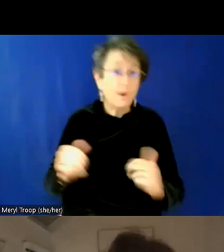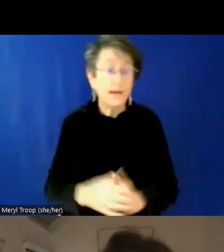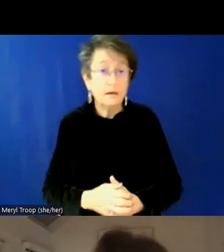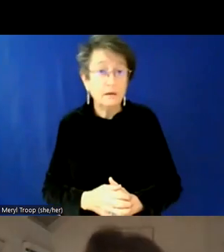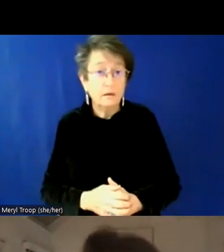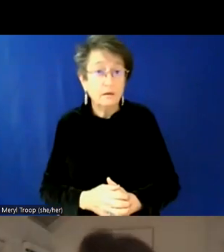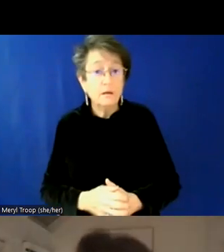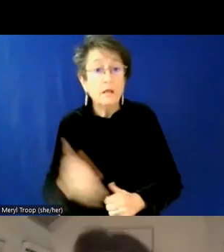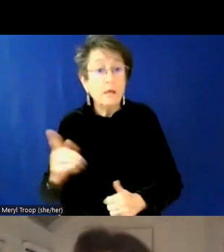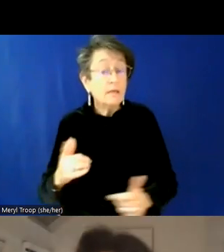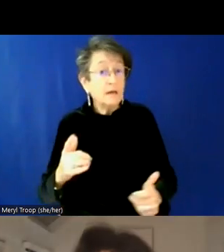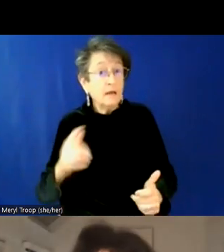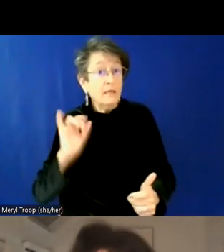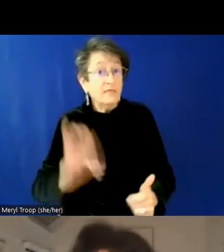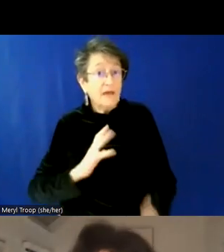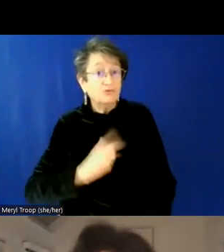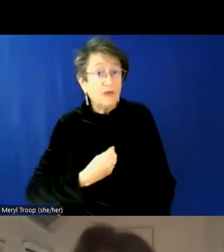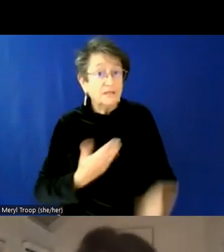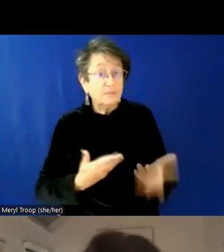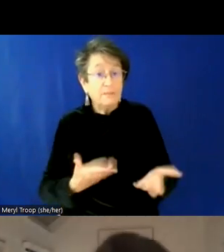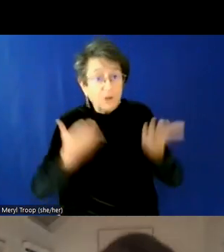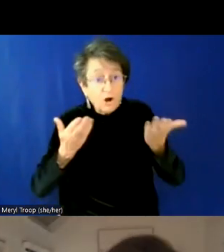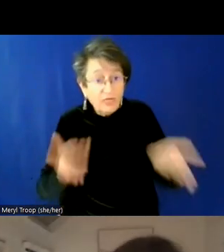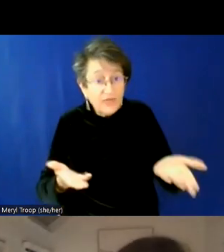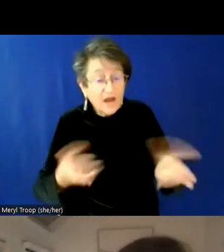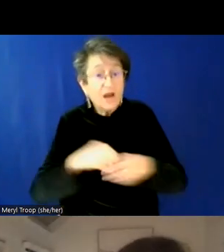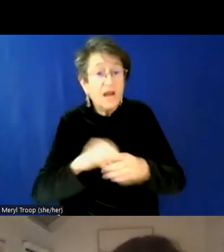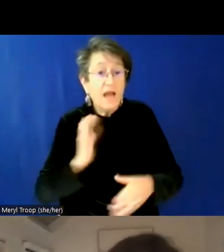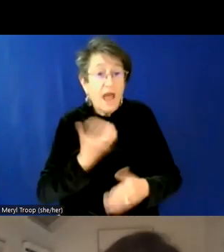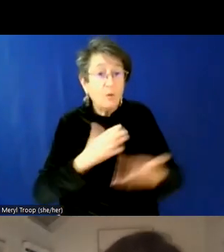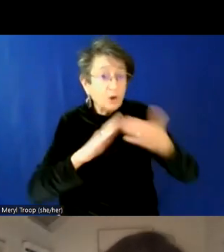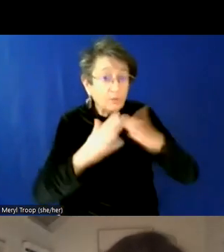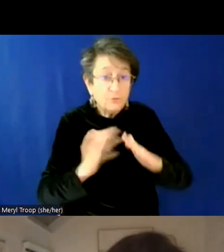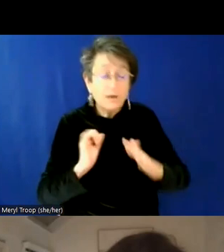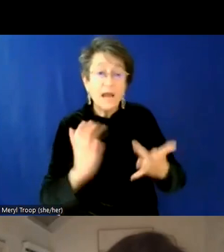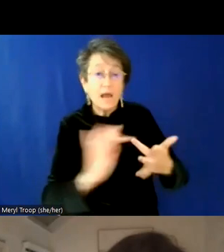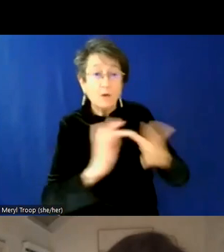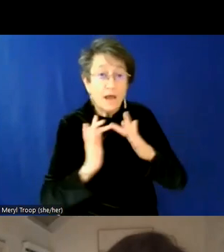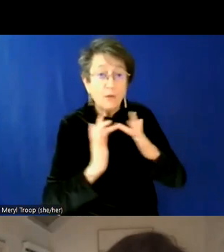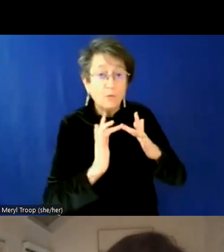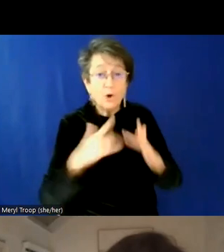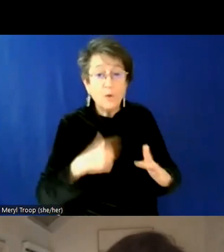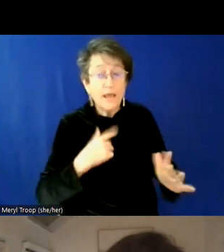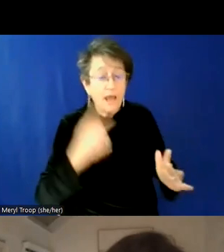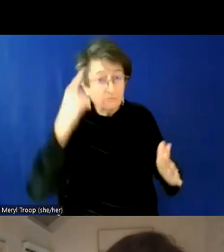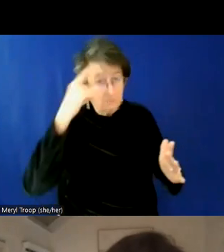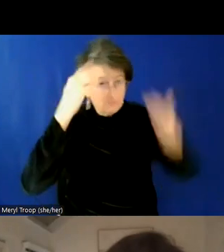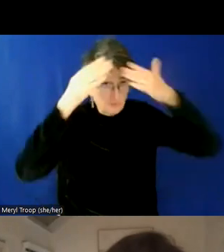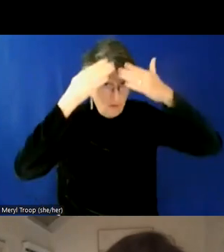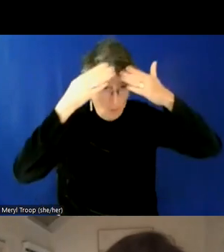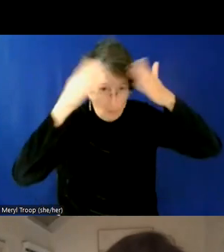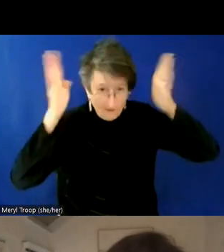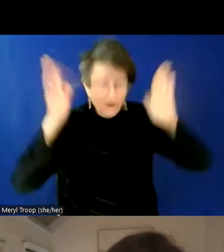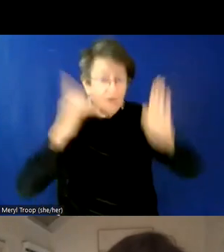existence of trans people in our own communities and networks is an opportunity for us to think and reflect on that. Um, not just about trans people,